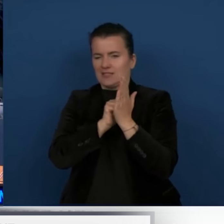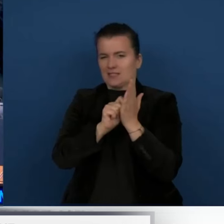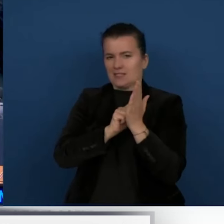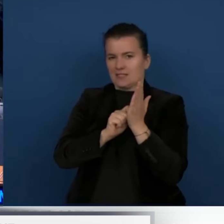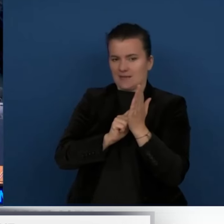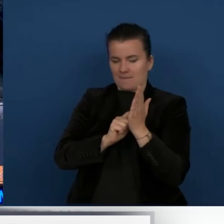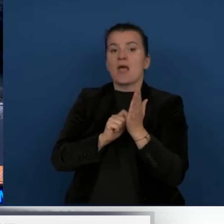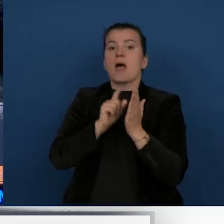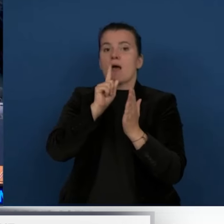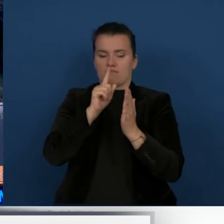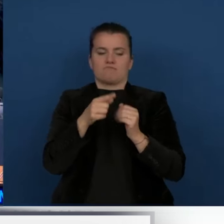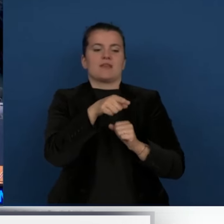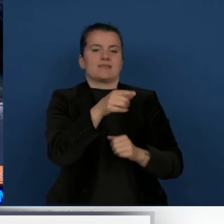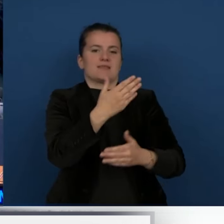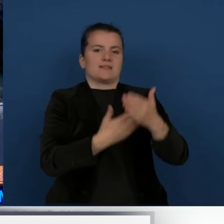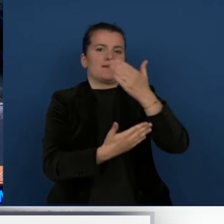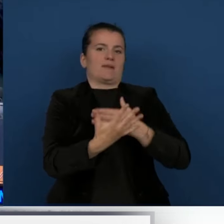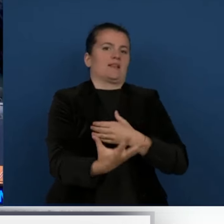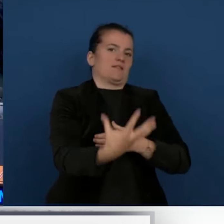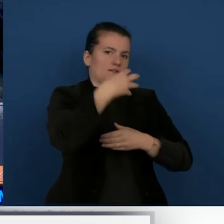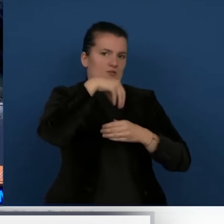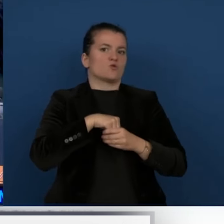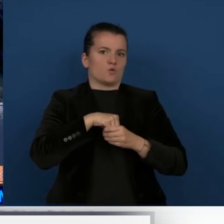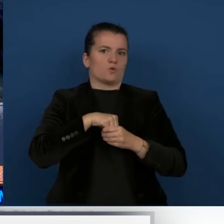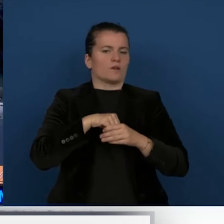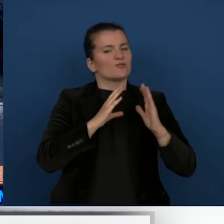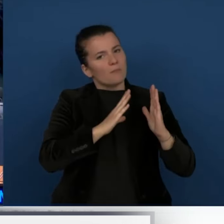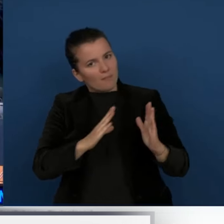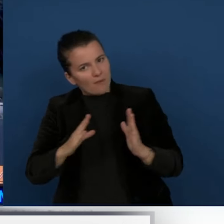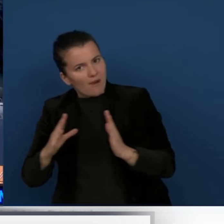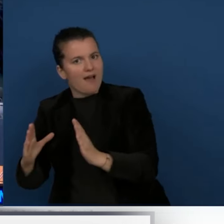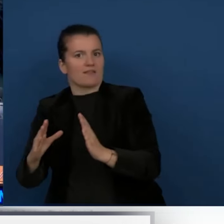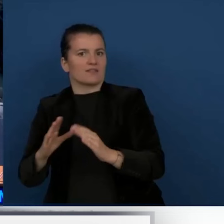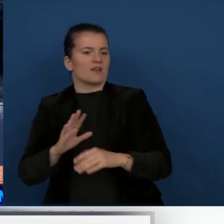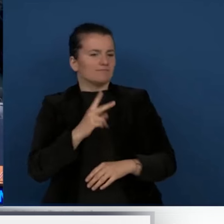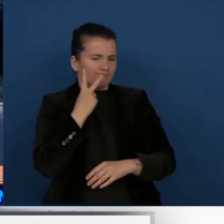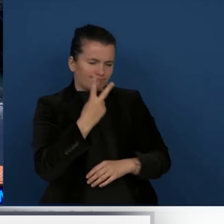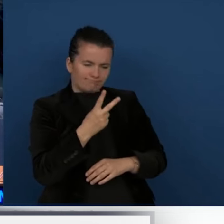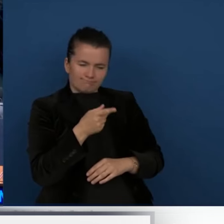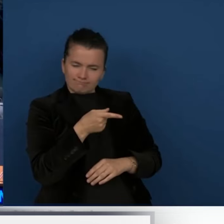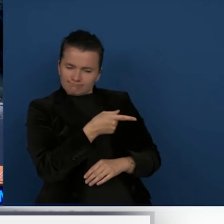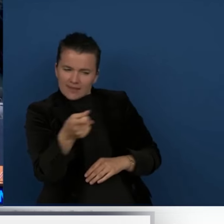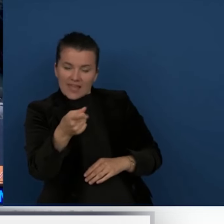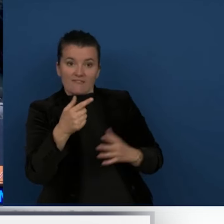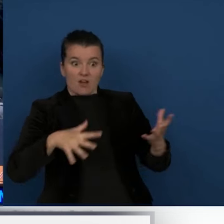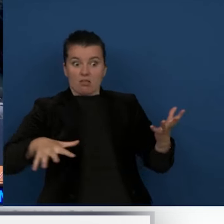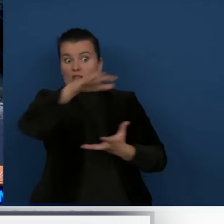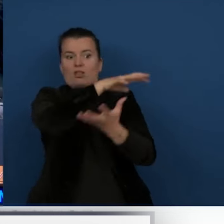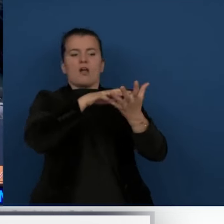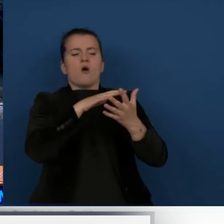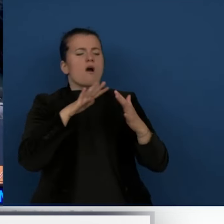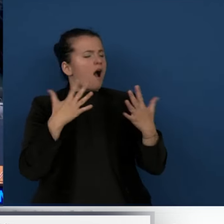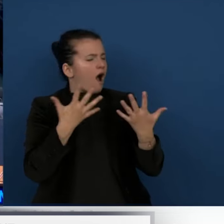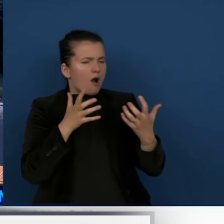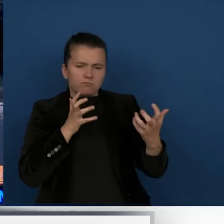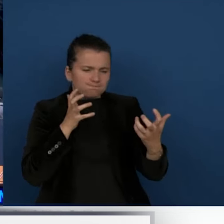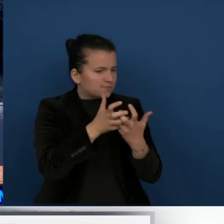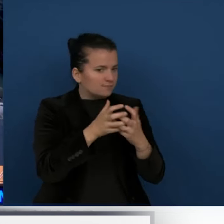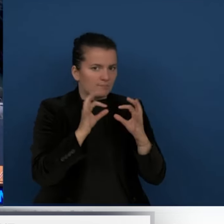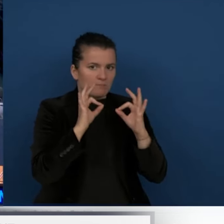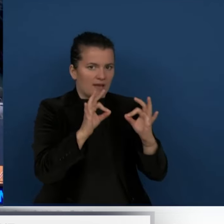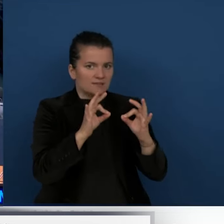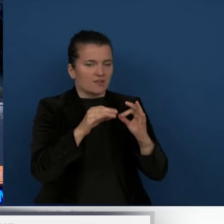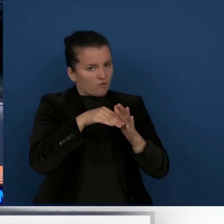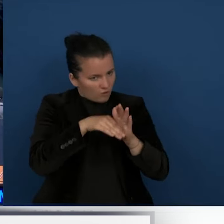in planning and prioritize their needs in disaster preparedness, response, and recovery. Chair, the growing